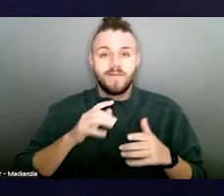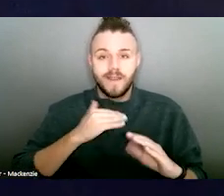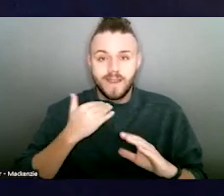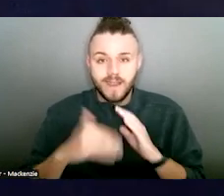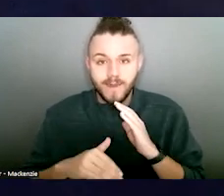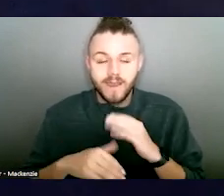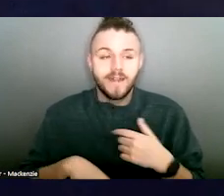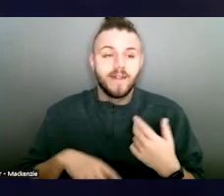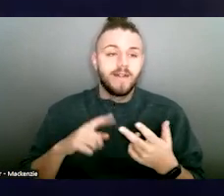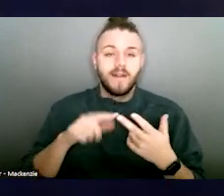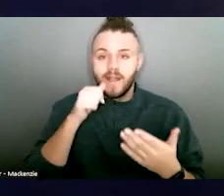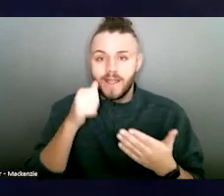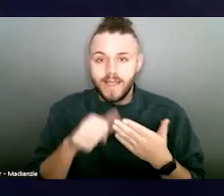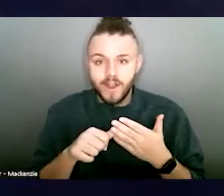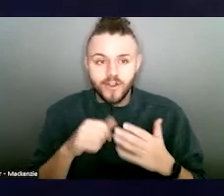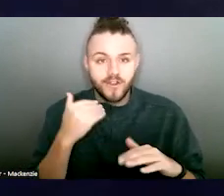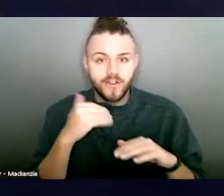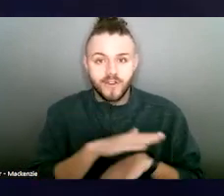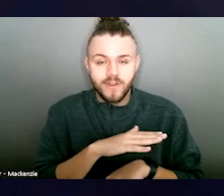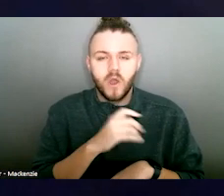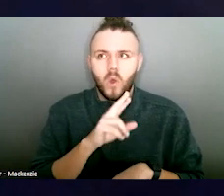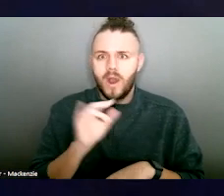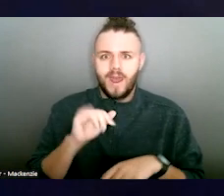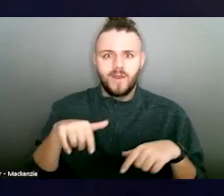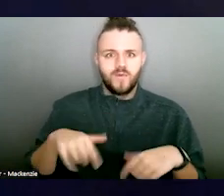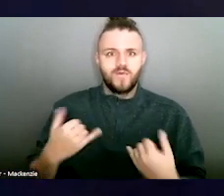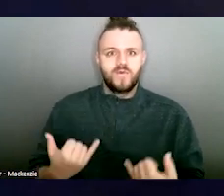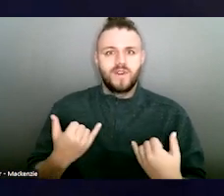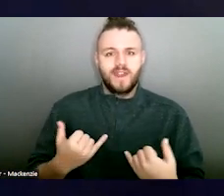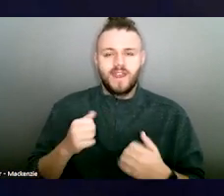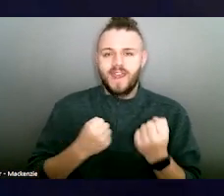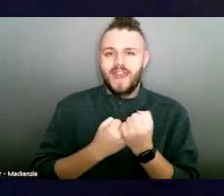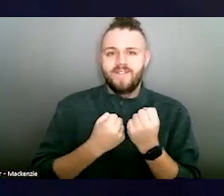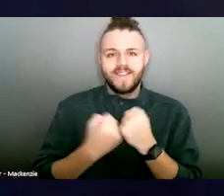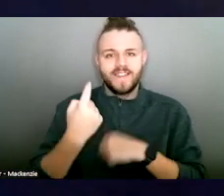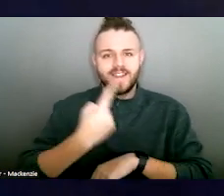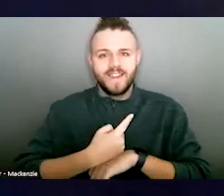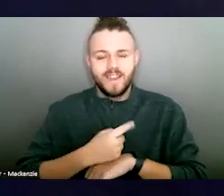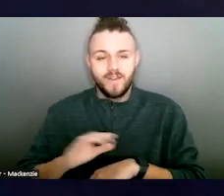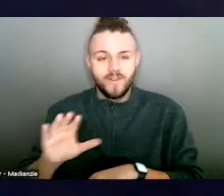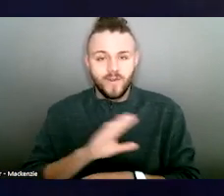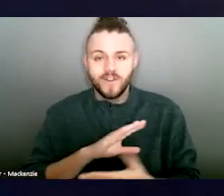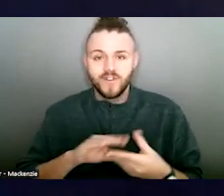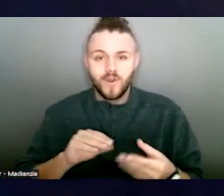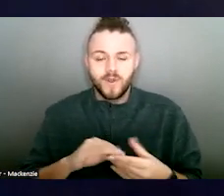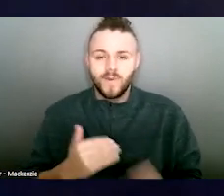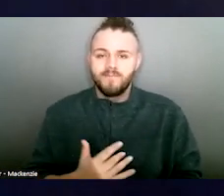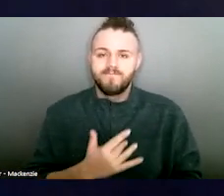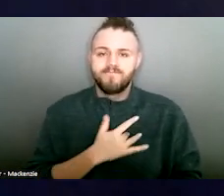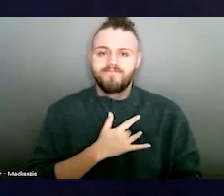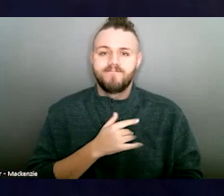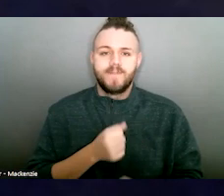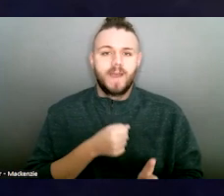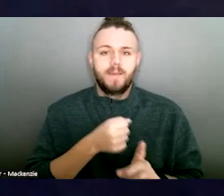advocacy days like this one you are having today. Your stories are impactful and can often teach